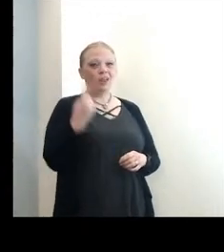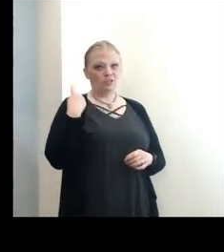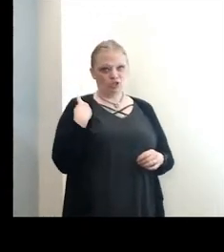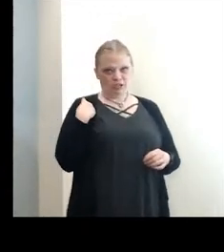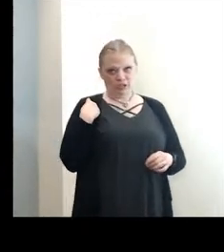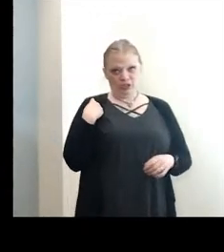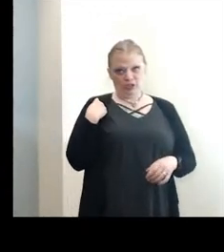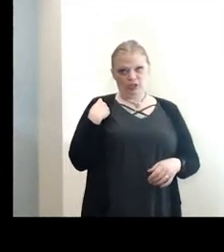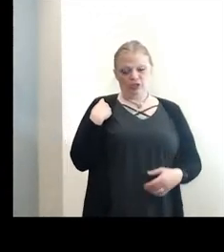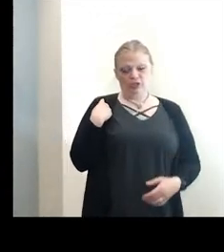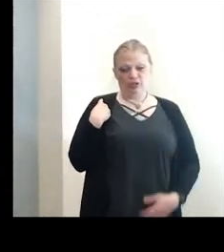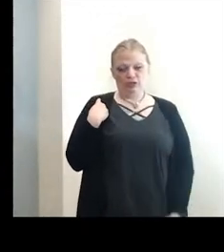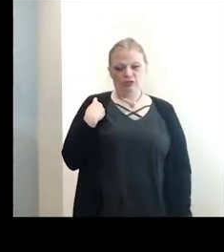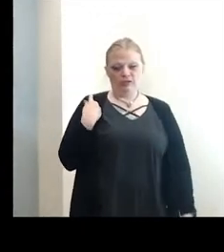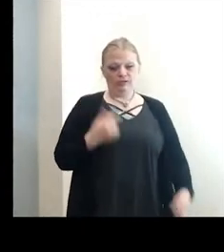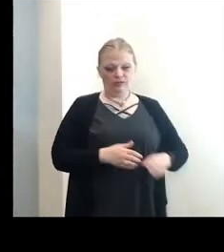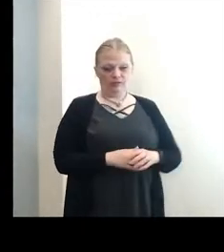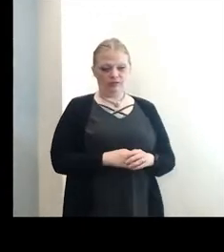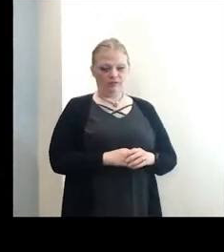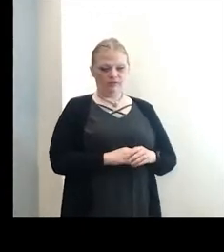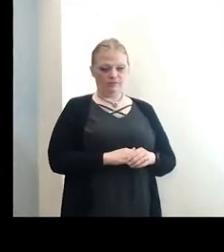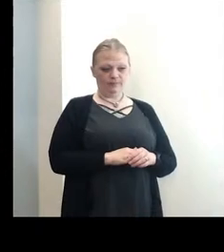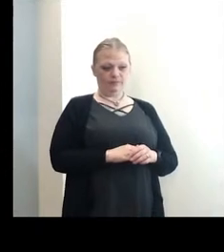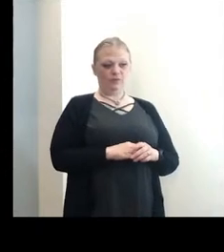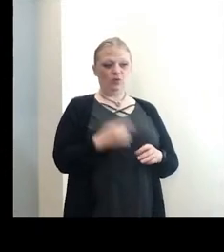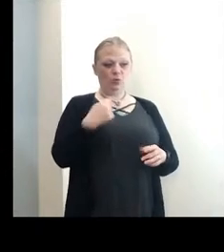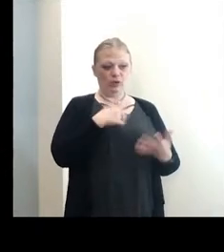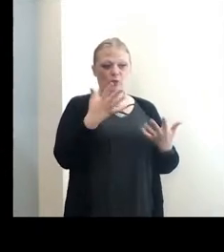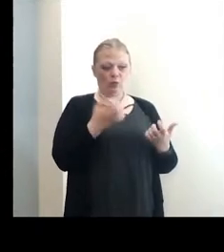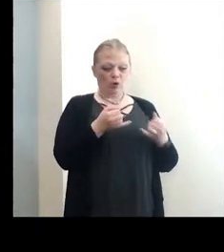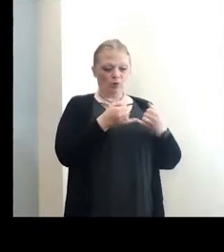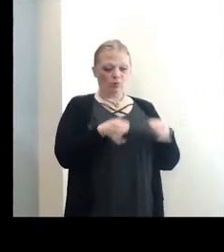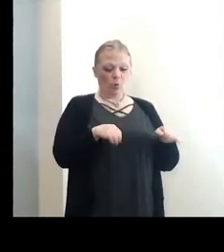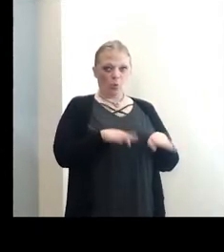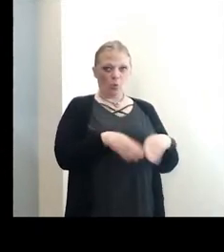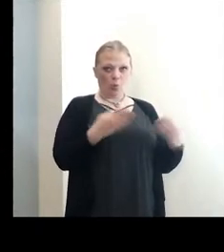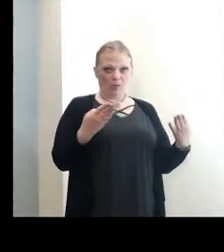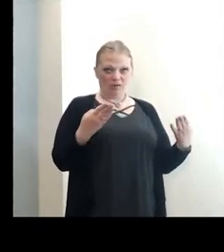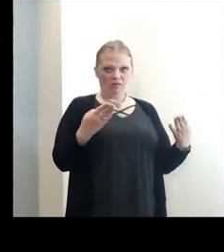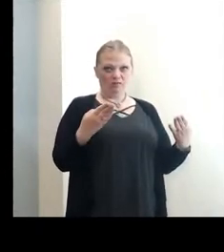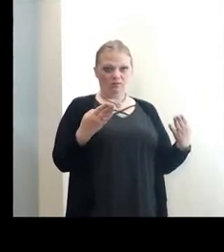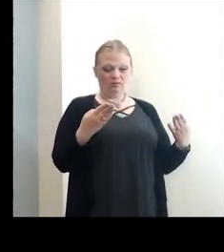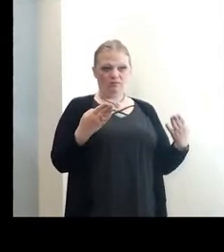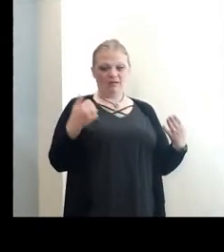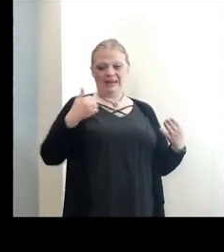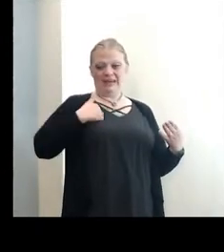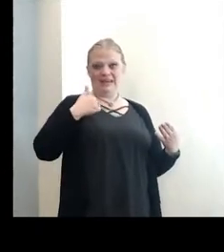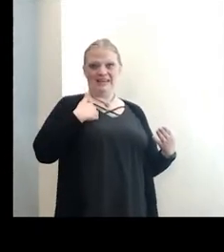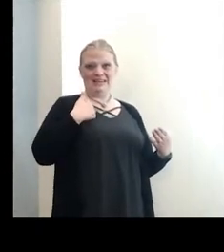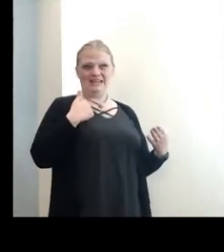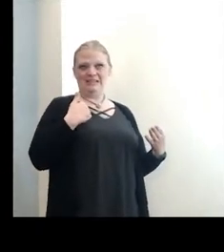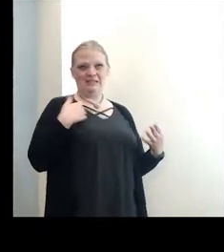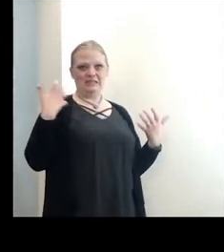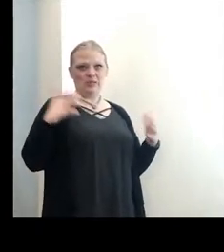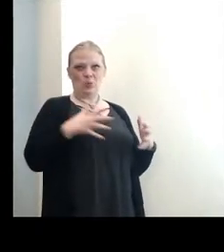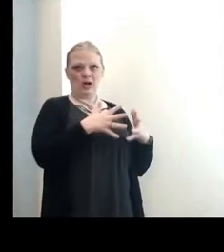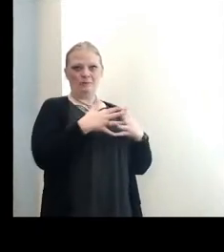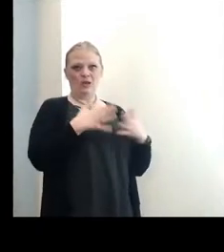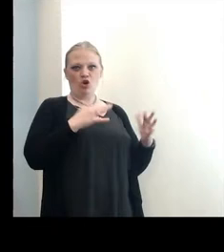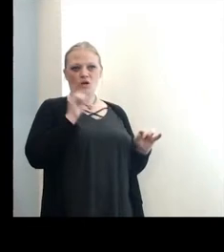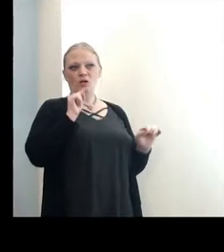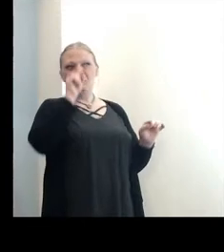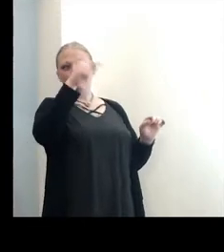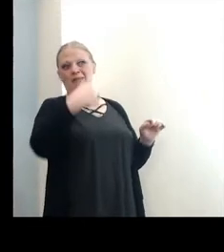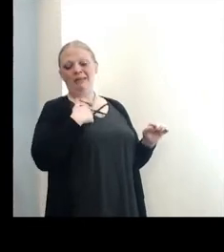we wanted the borders opened, but the Canadians didn't necessarily want Americans going to